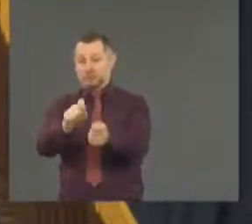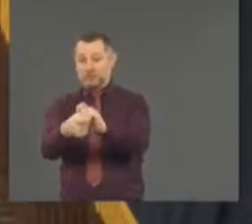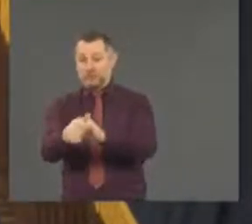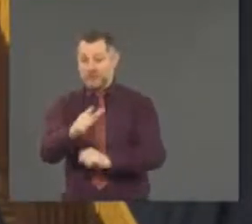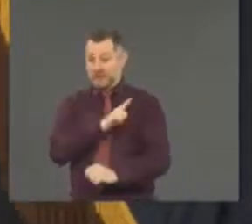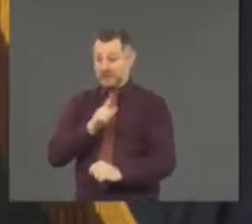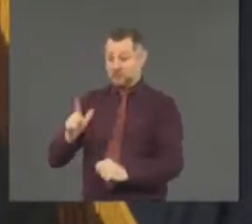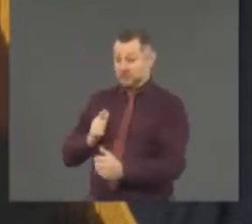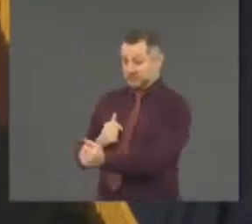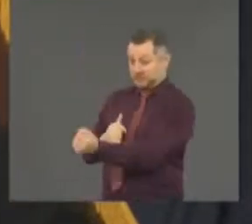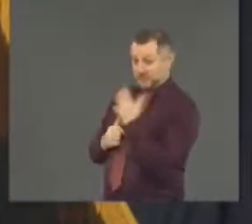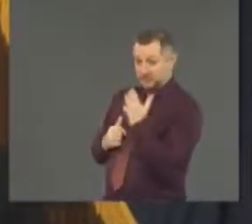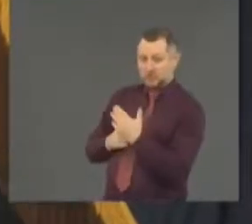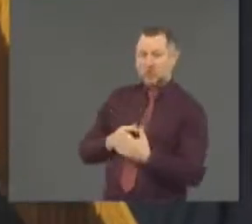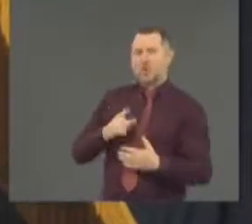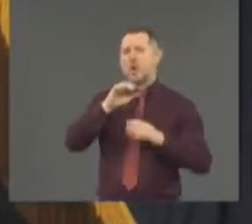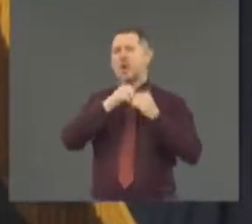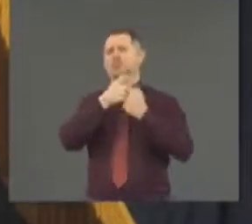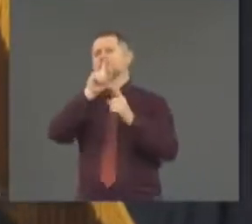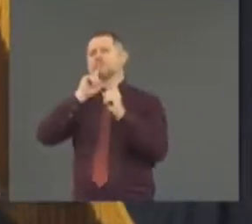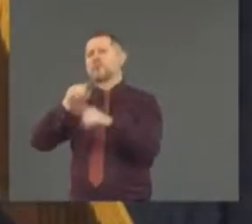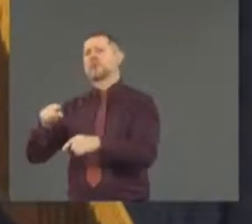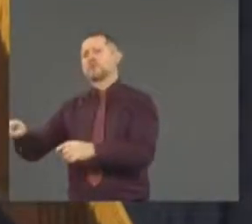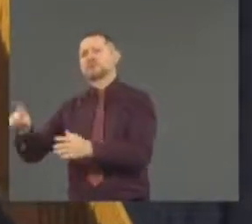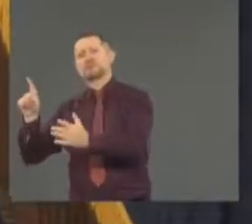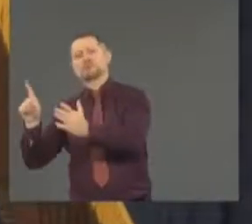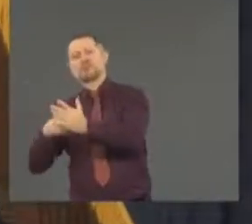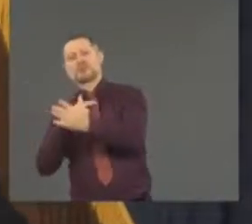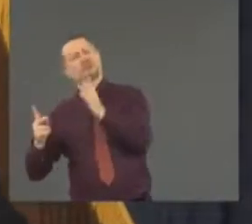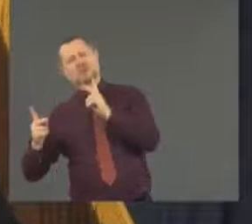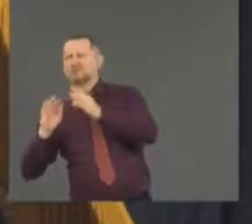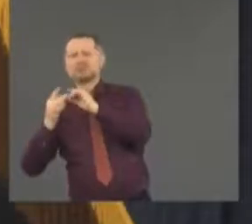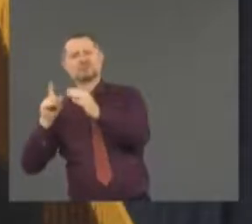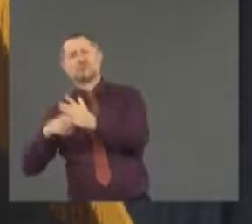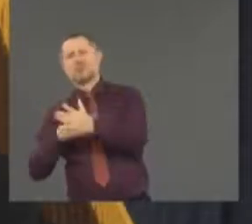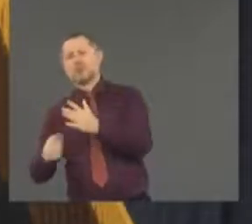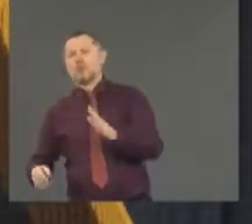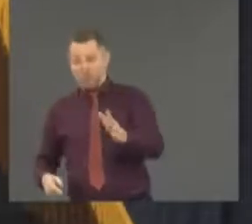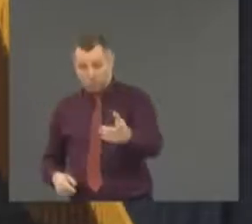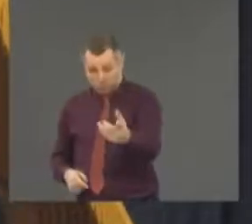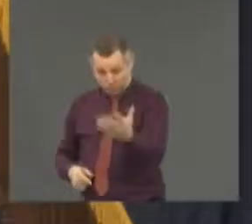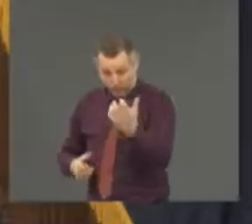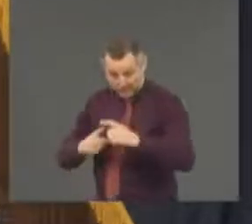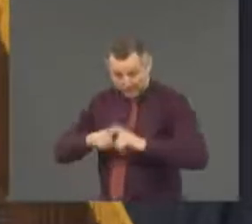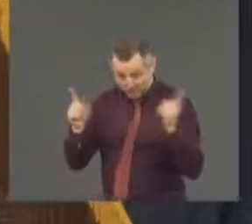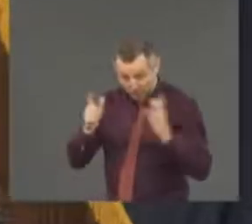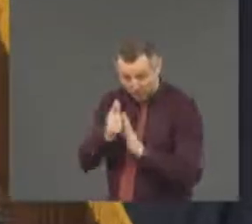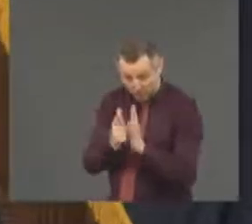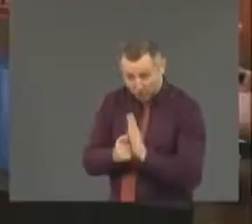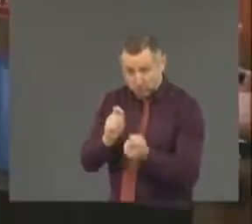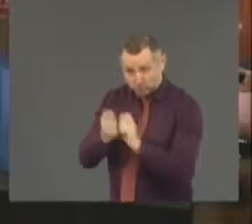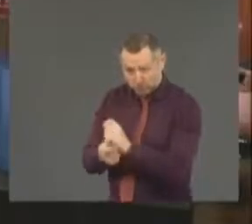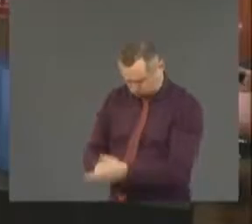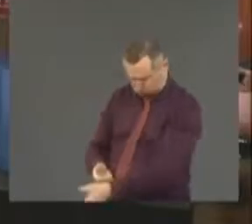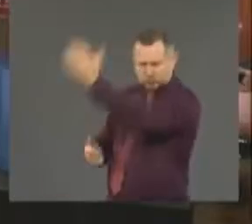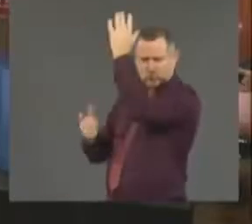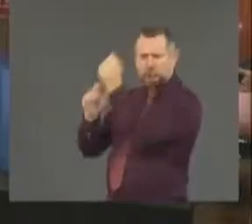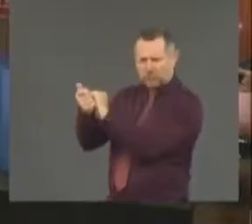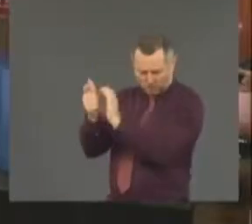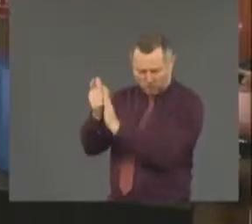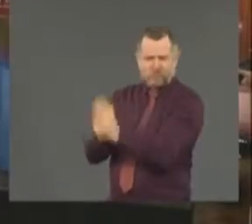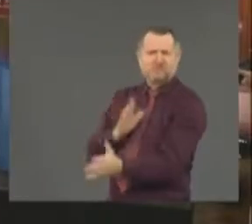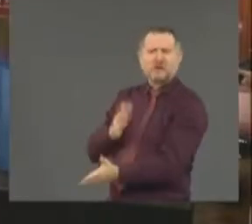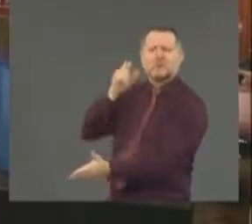used? Change the law. The law is the law. You want to live by a different law, change the law. Let's take one more. Dan. have a full